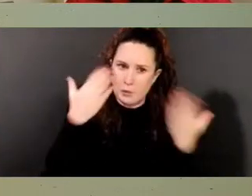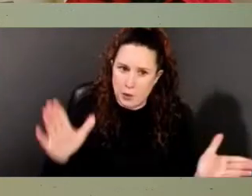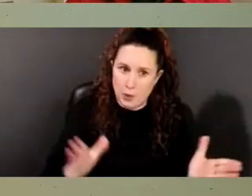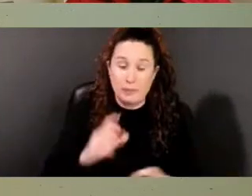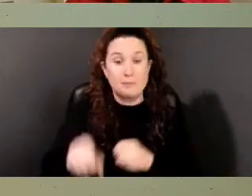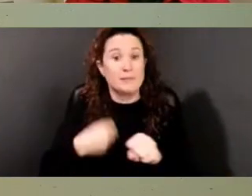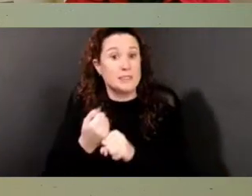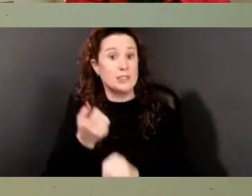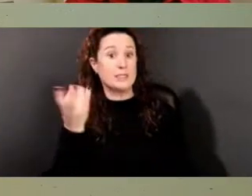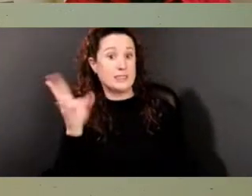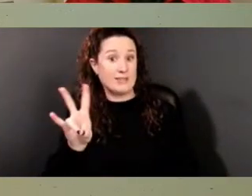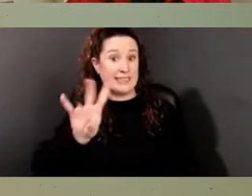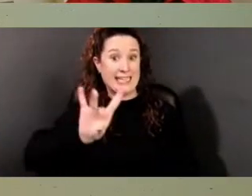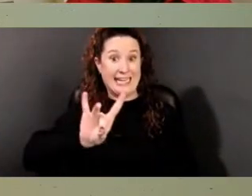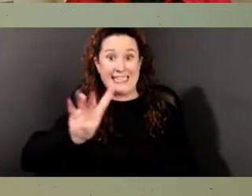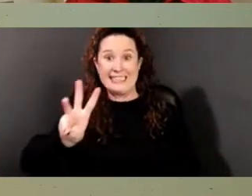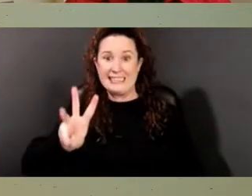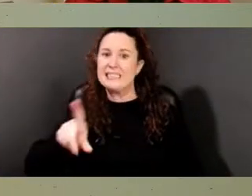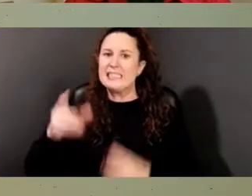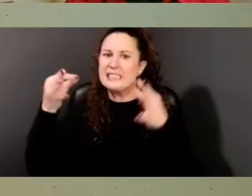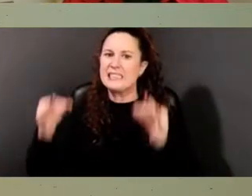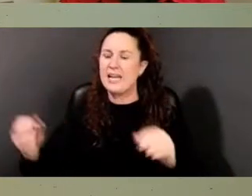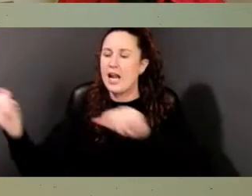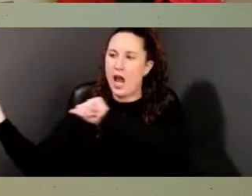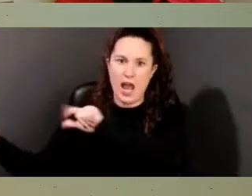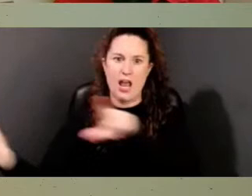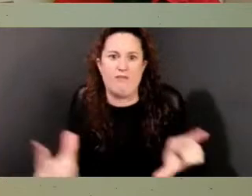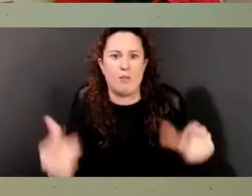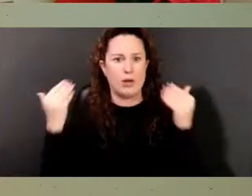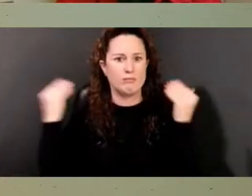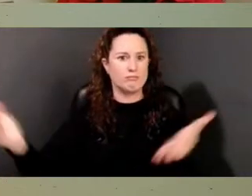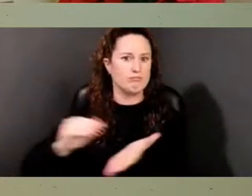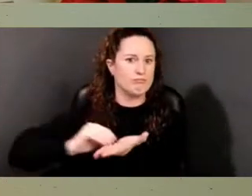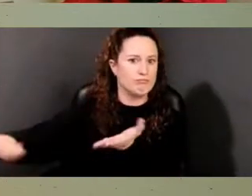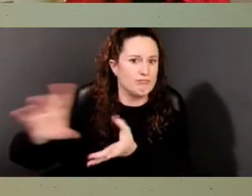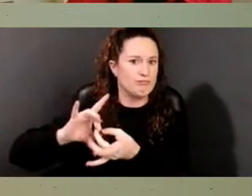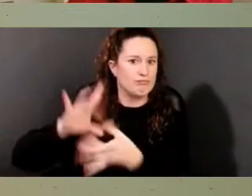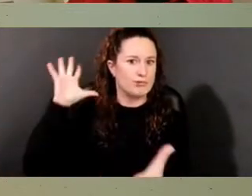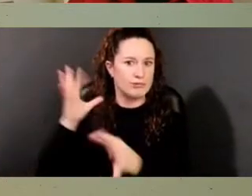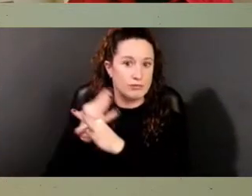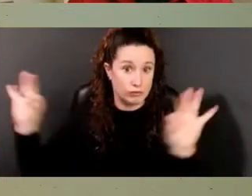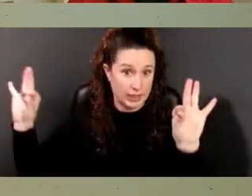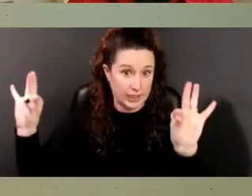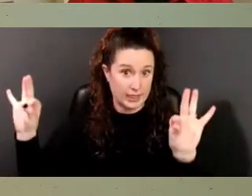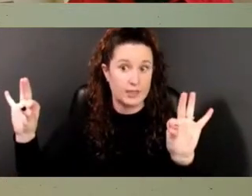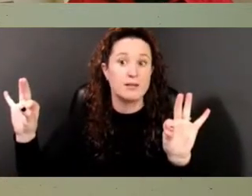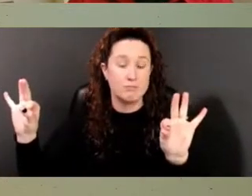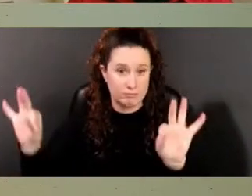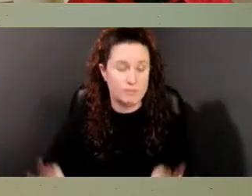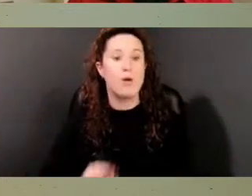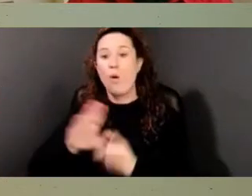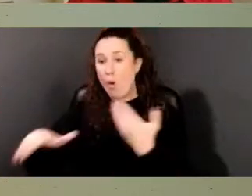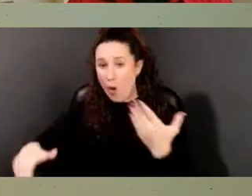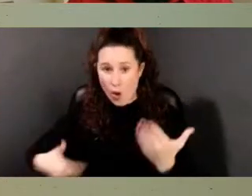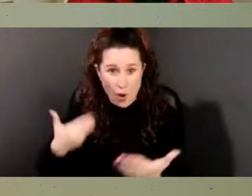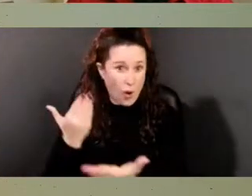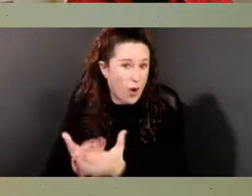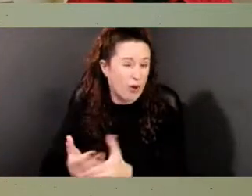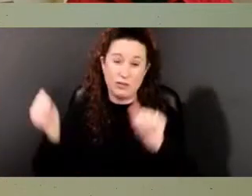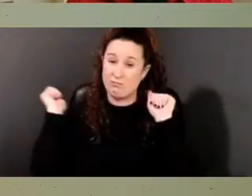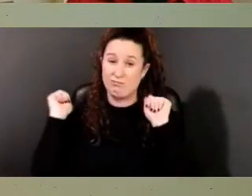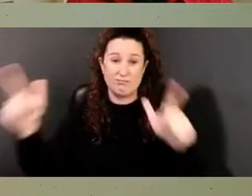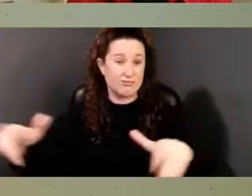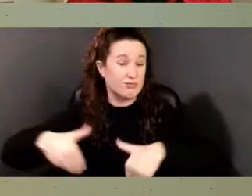he had decided to free everyone. And he signs an unconditional manumission that released all the enslaved individuals from bondage.